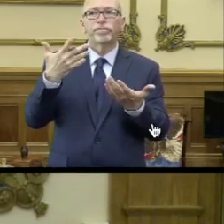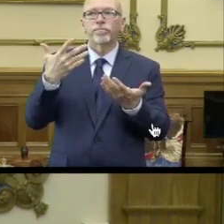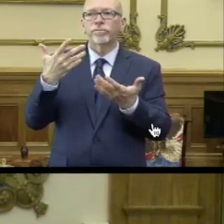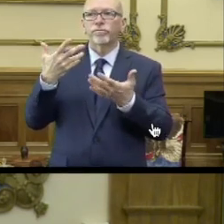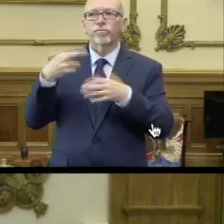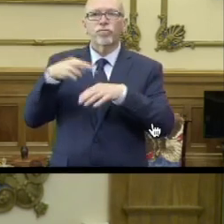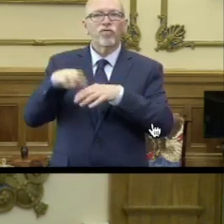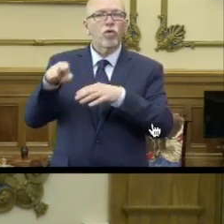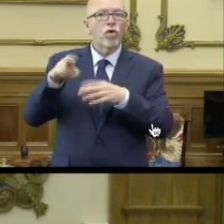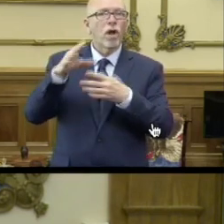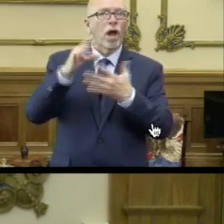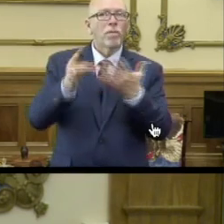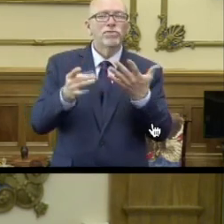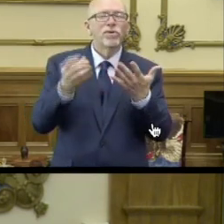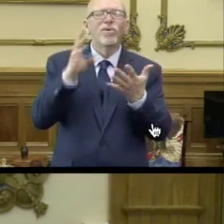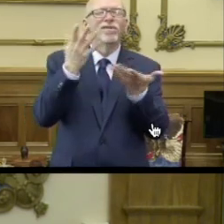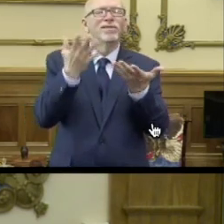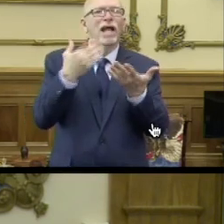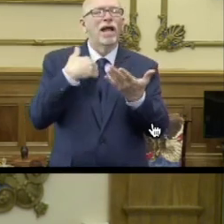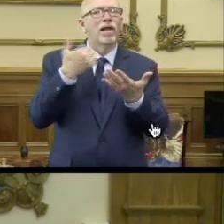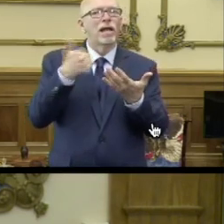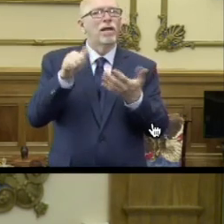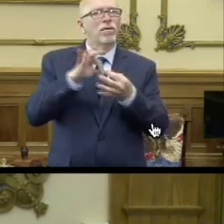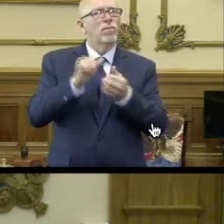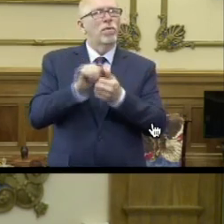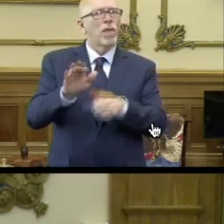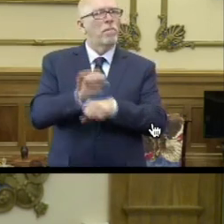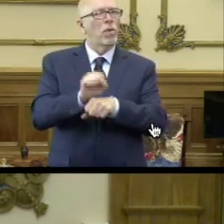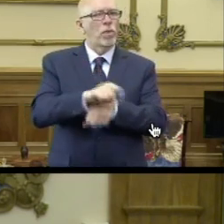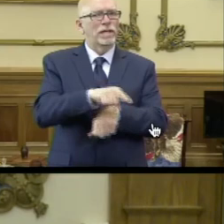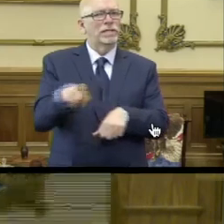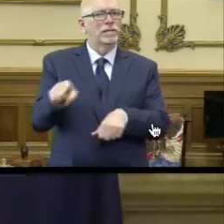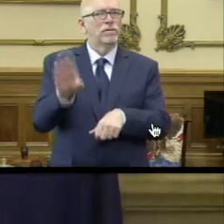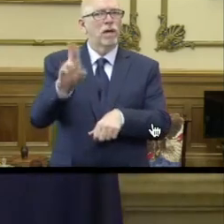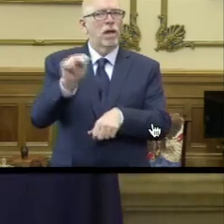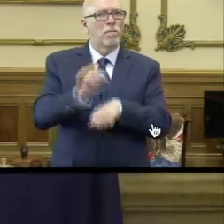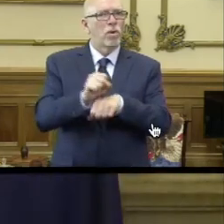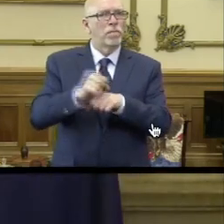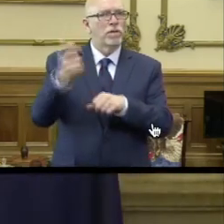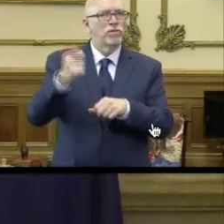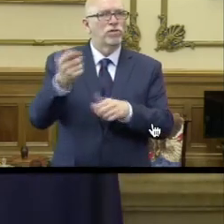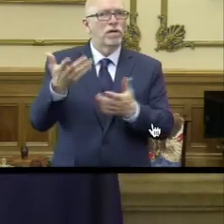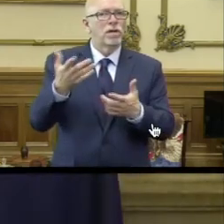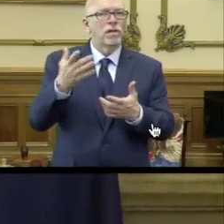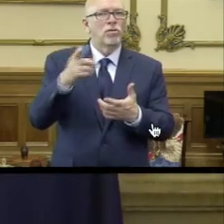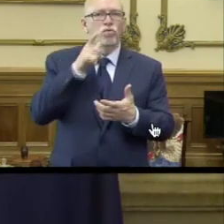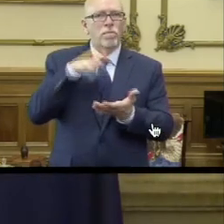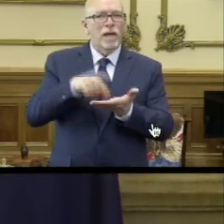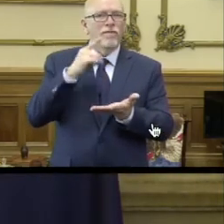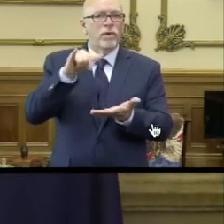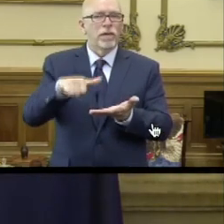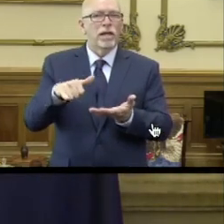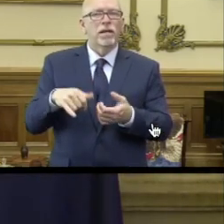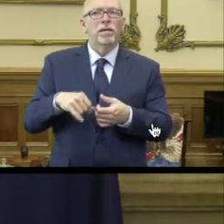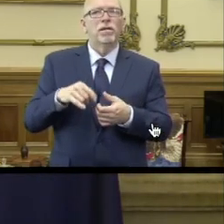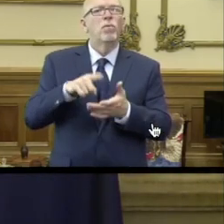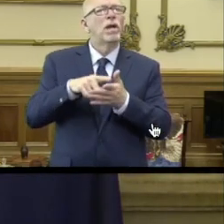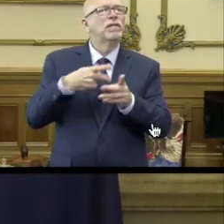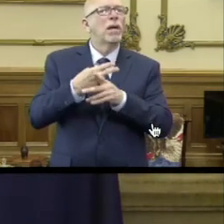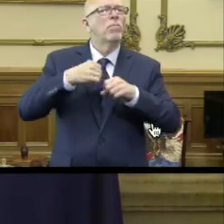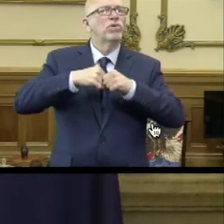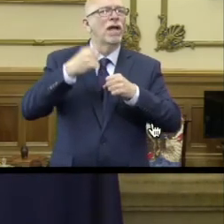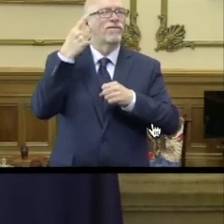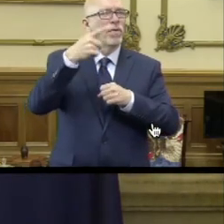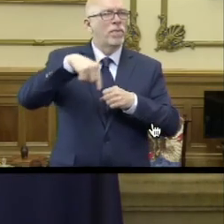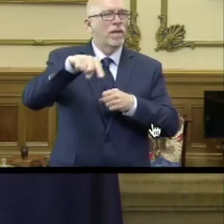options? And what happens with their employees' unemployment checks and who pays that? So what kind of protection are there